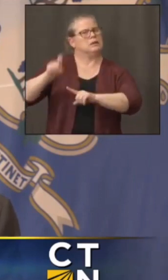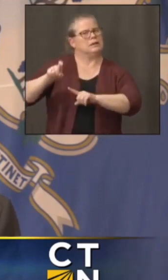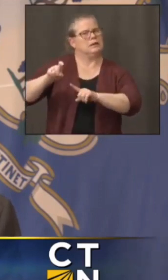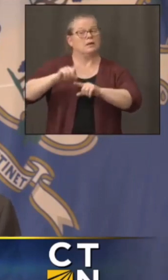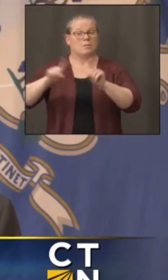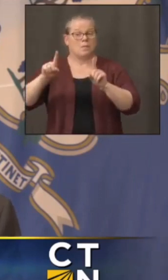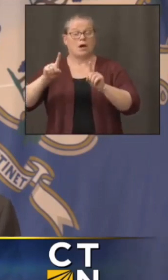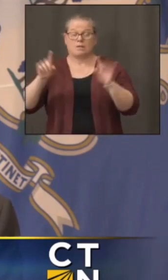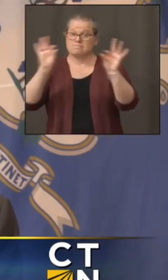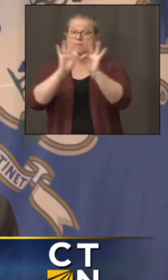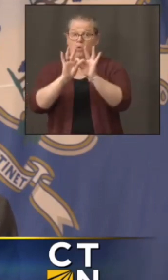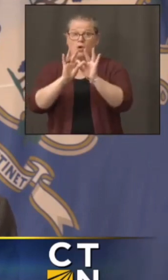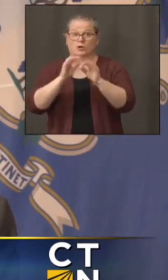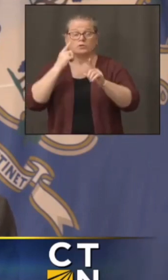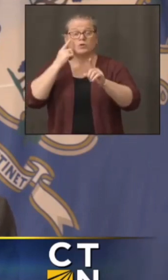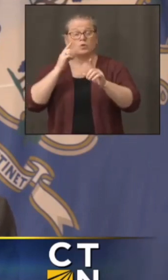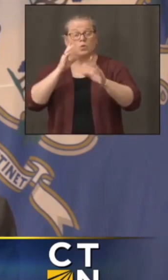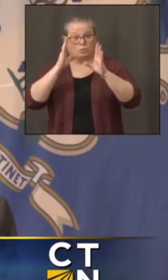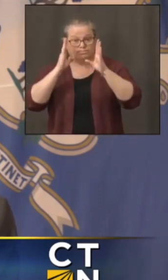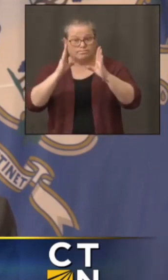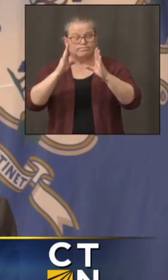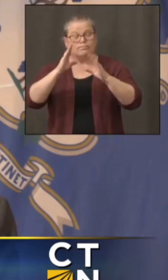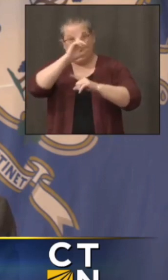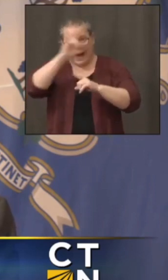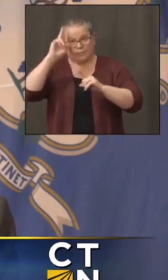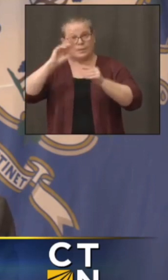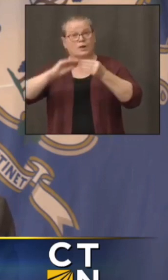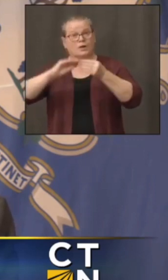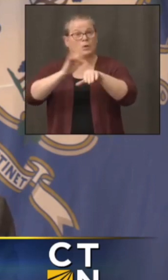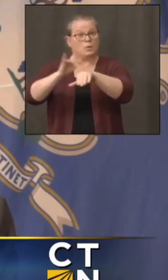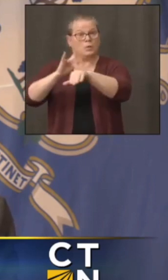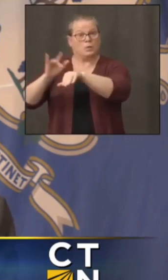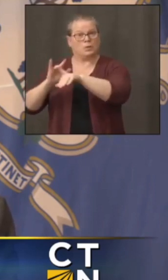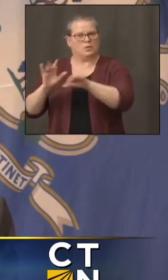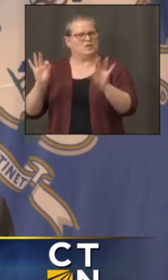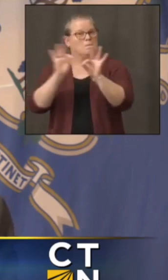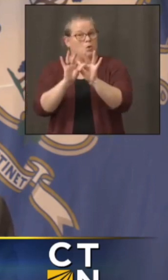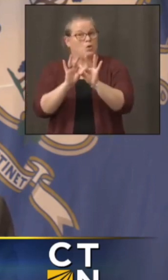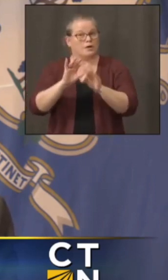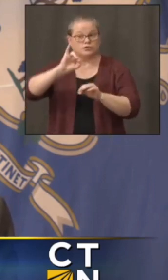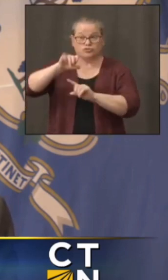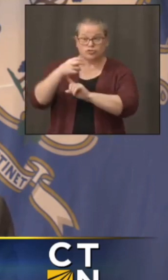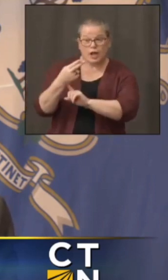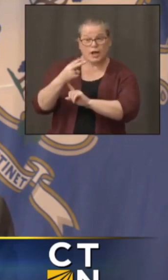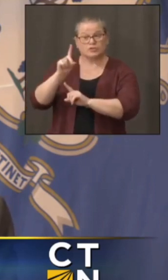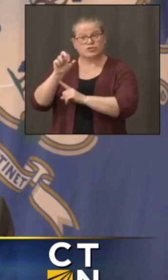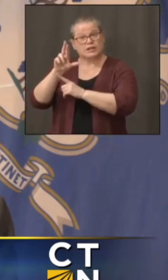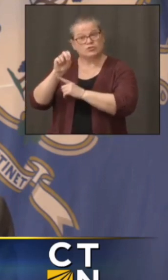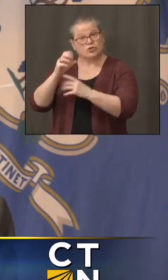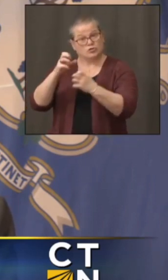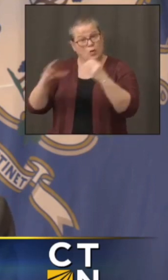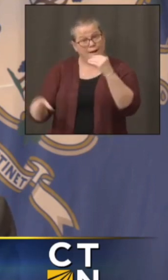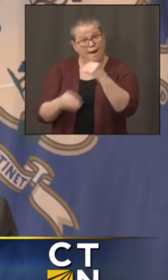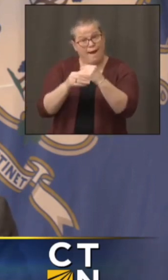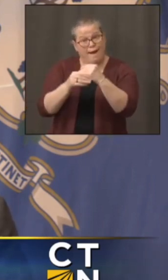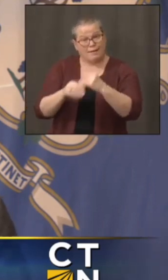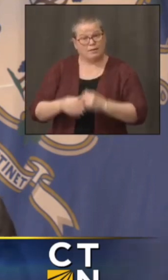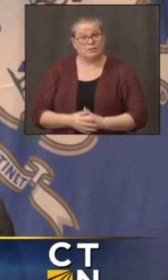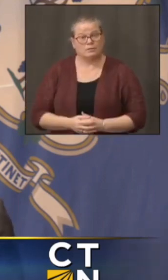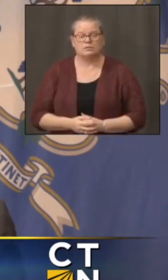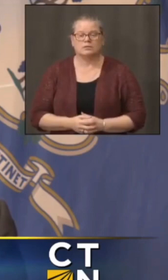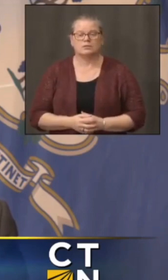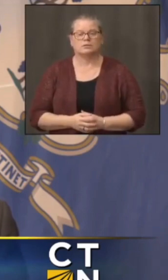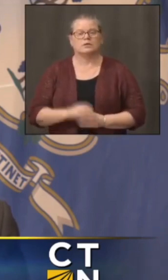going to be very important to me over the next few months josh deirdre anything to add to that yeah and just in terms of the